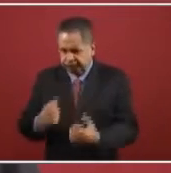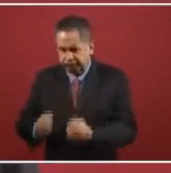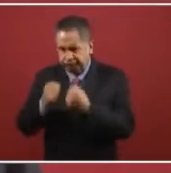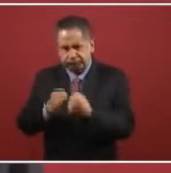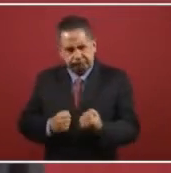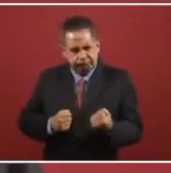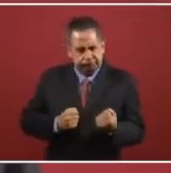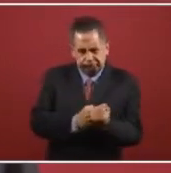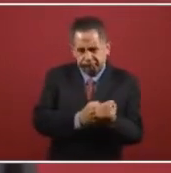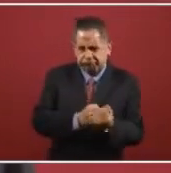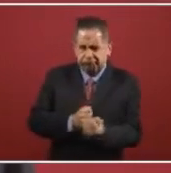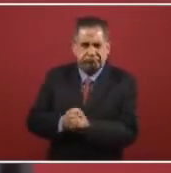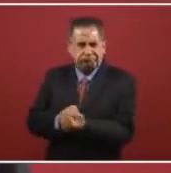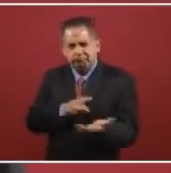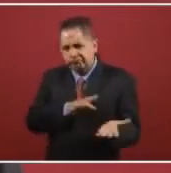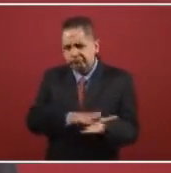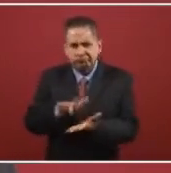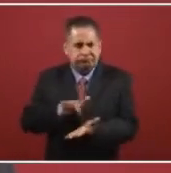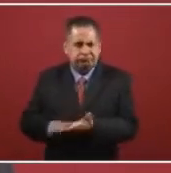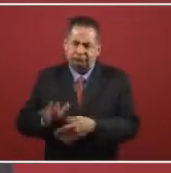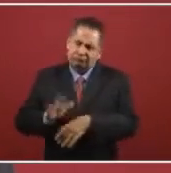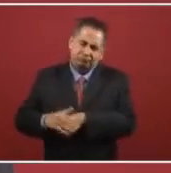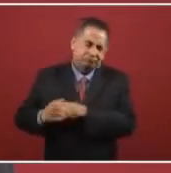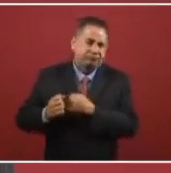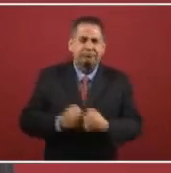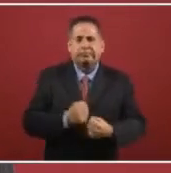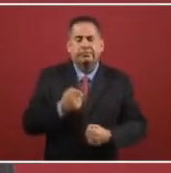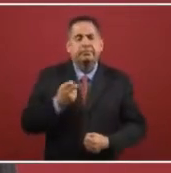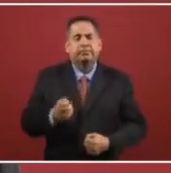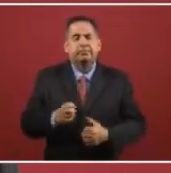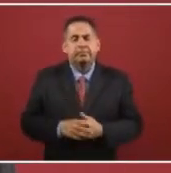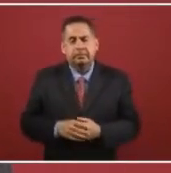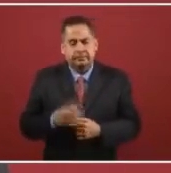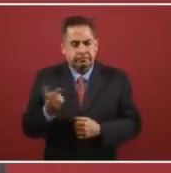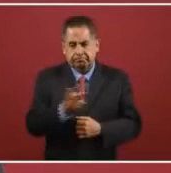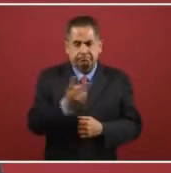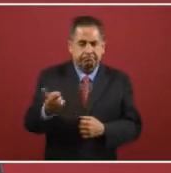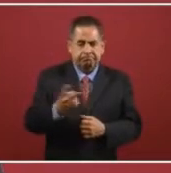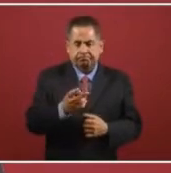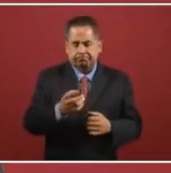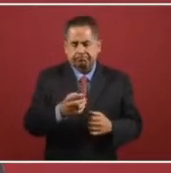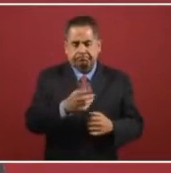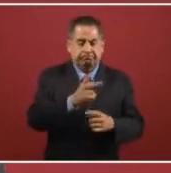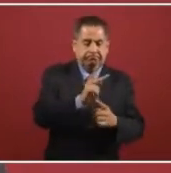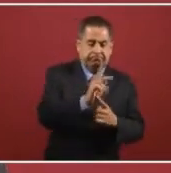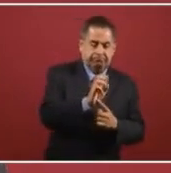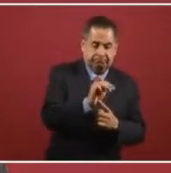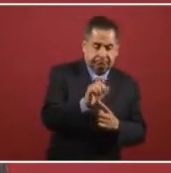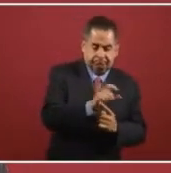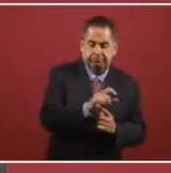to restore them, consolidate them. These two companies.